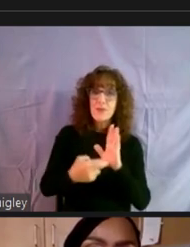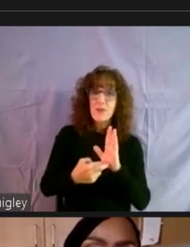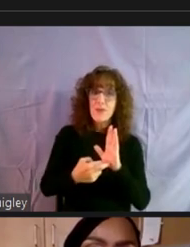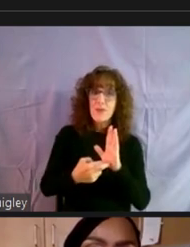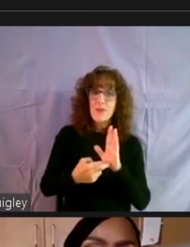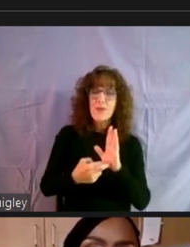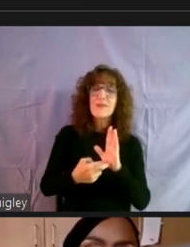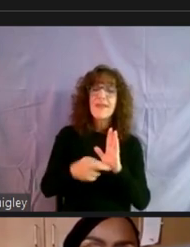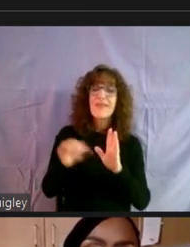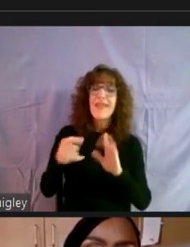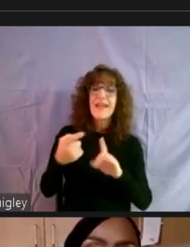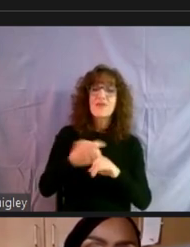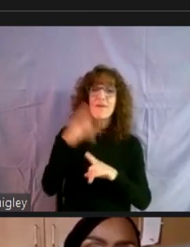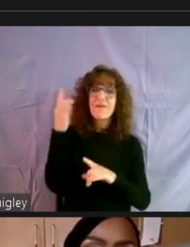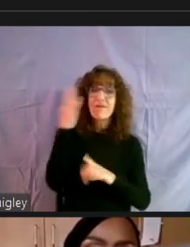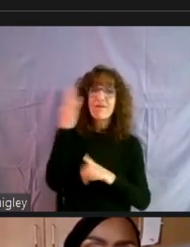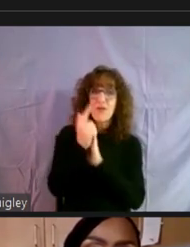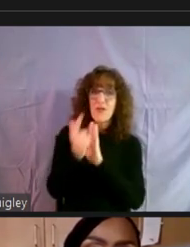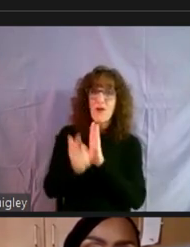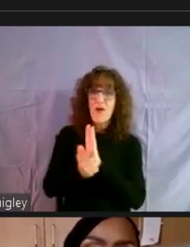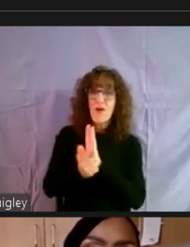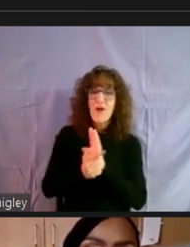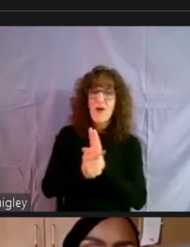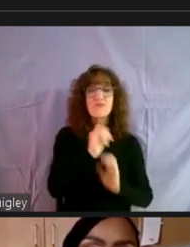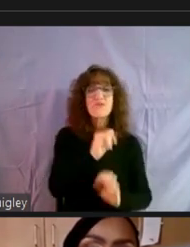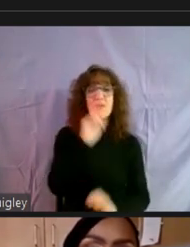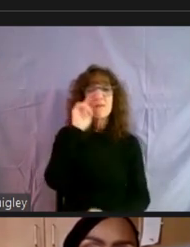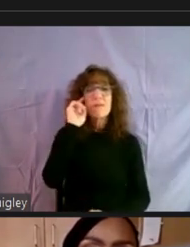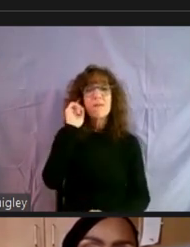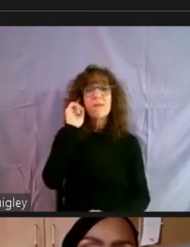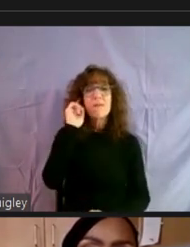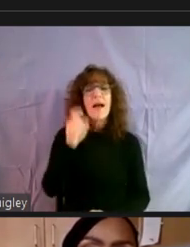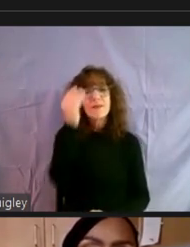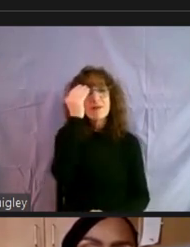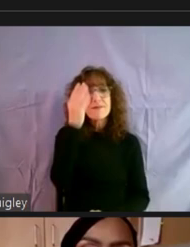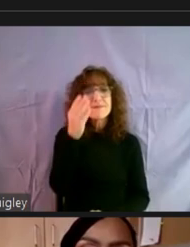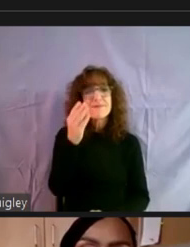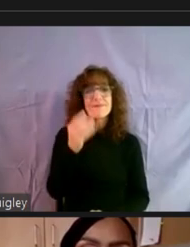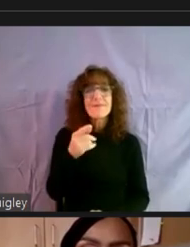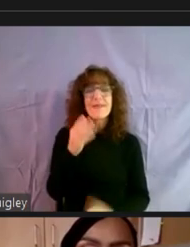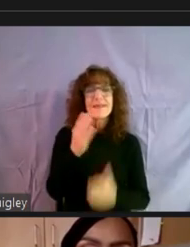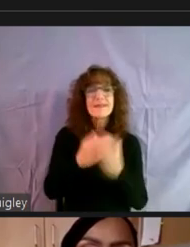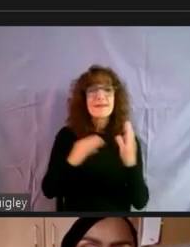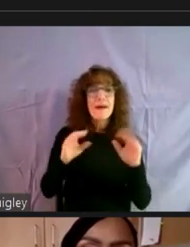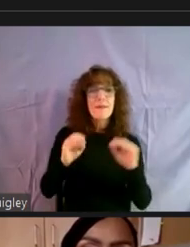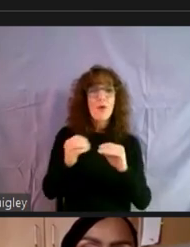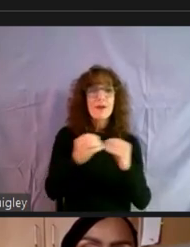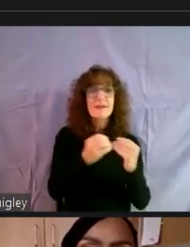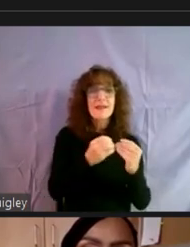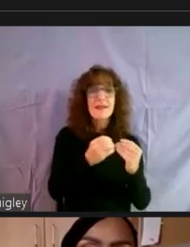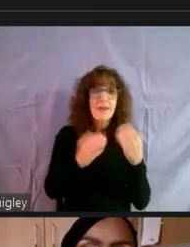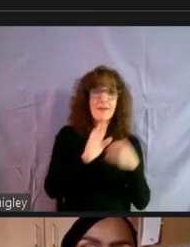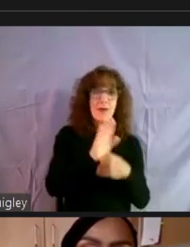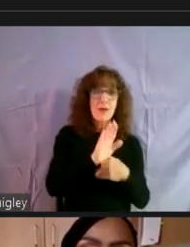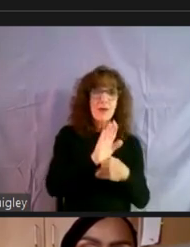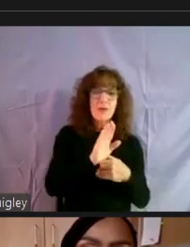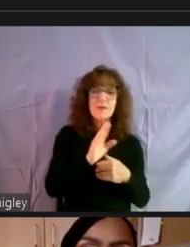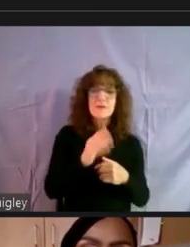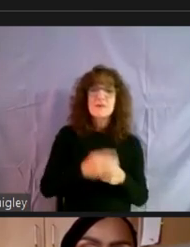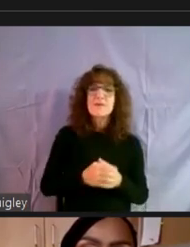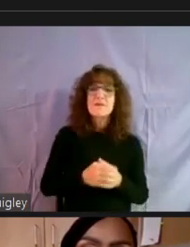to comes from the, the federal law. Okay. And I should note that some organizations, uh, maybe yours was one of them,